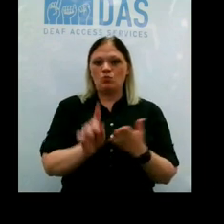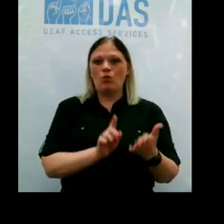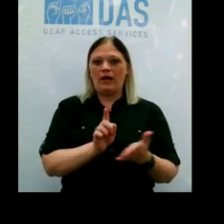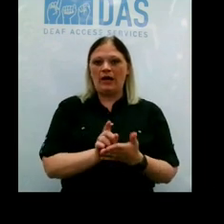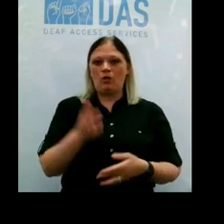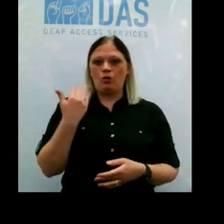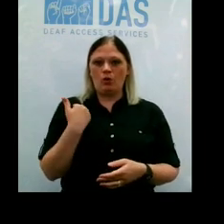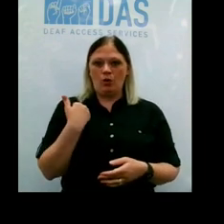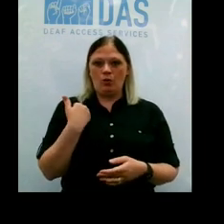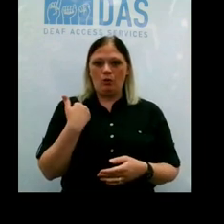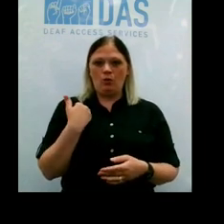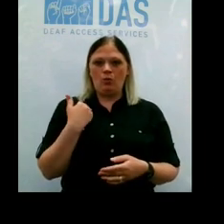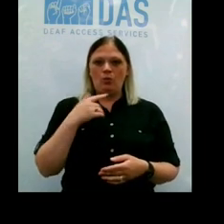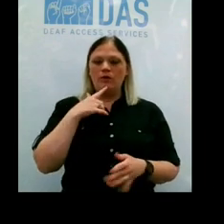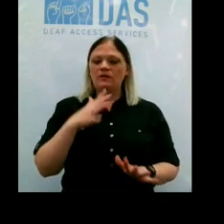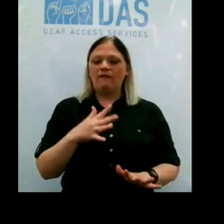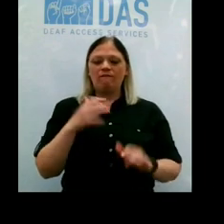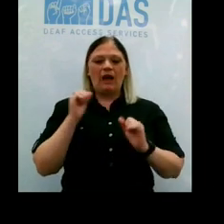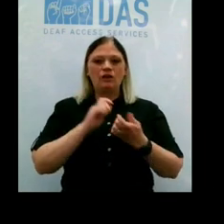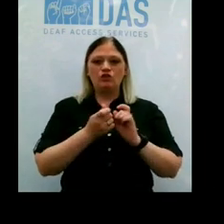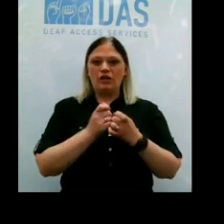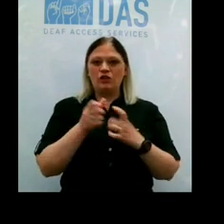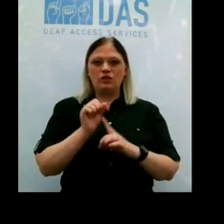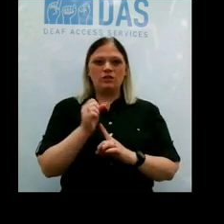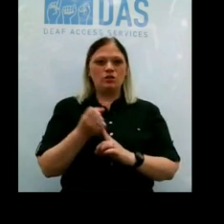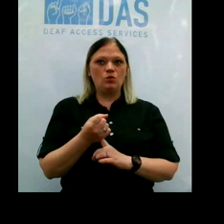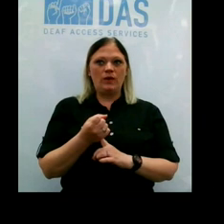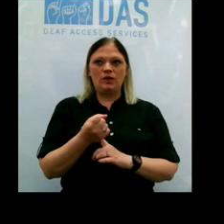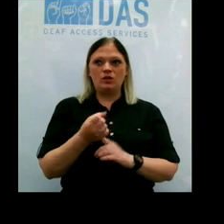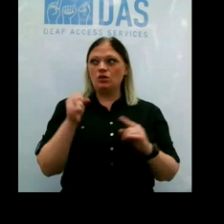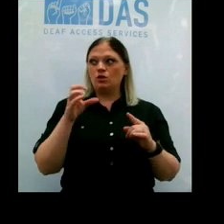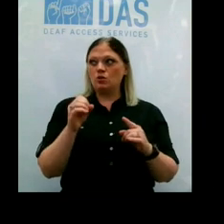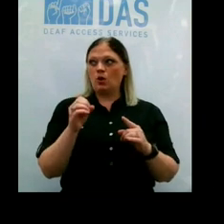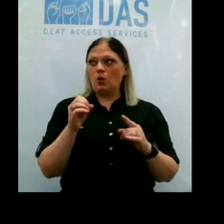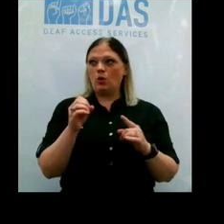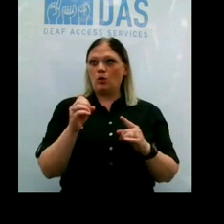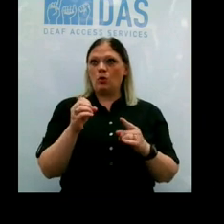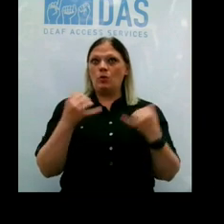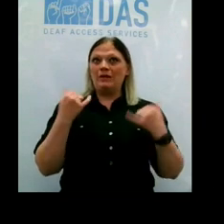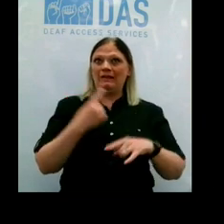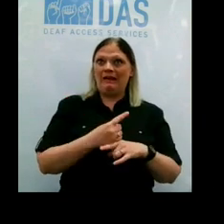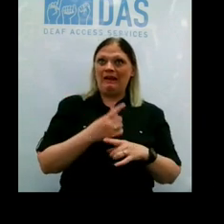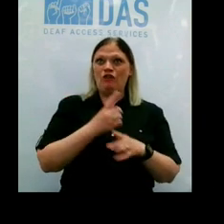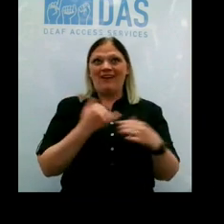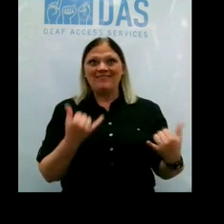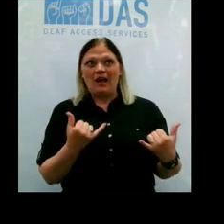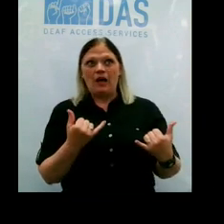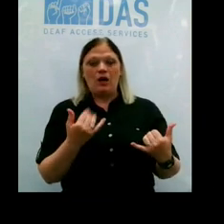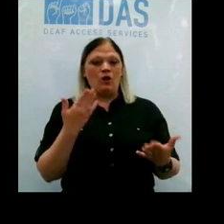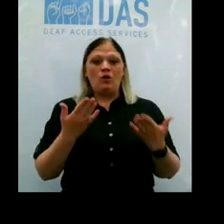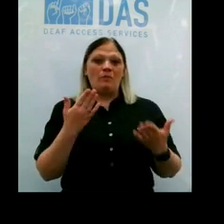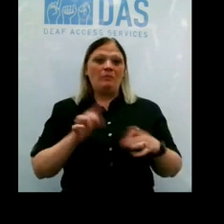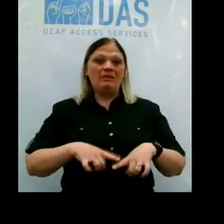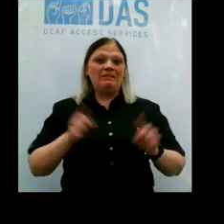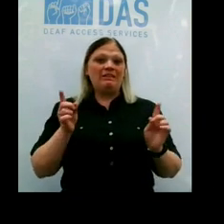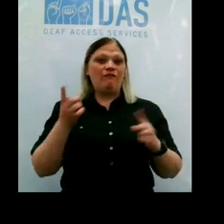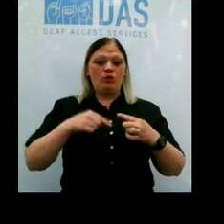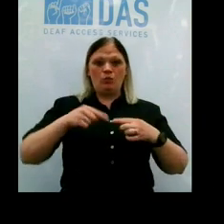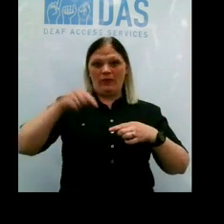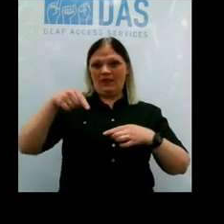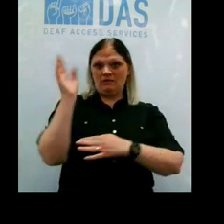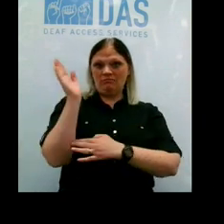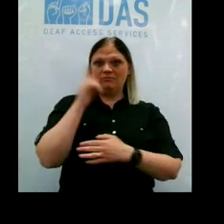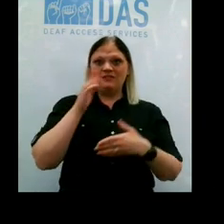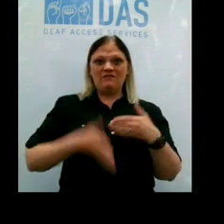And this is a rapidly changing situation. So what I say today, right now, may not be true by the time this presentation is